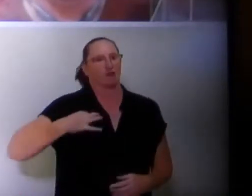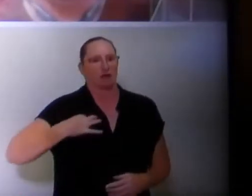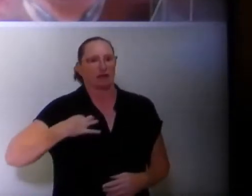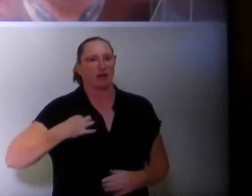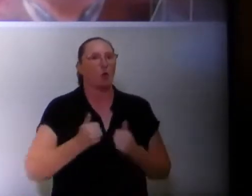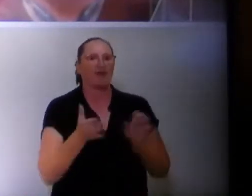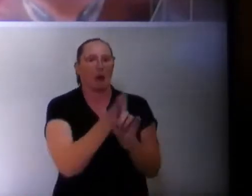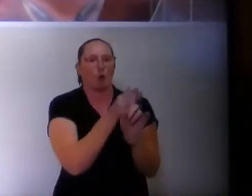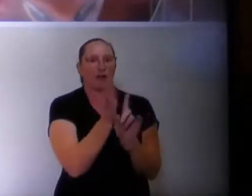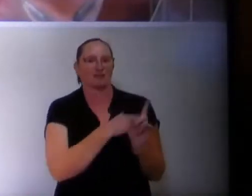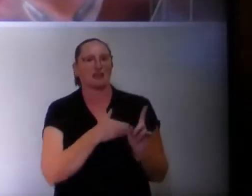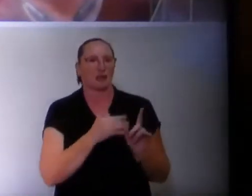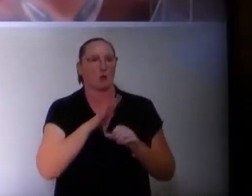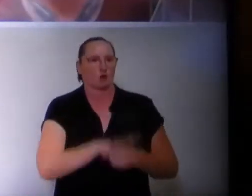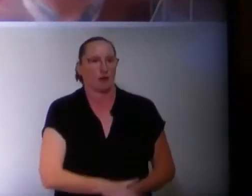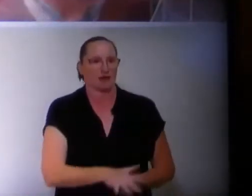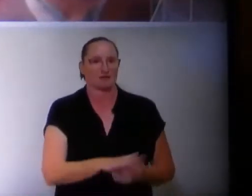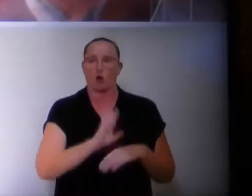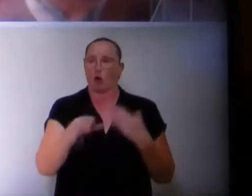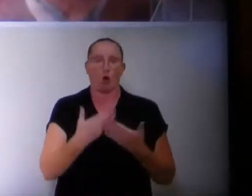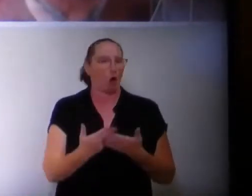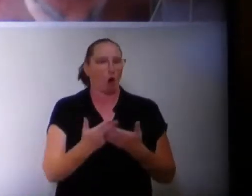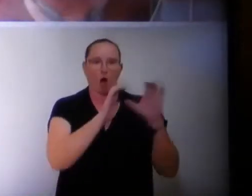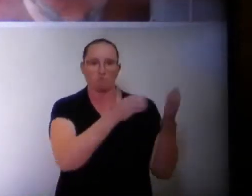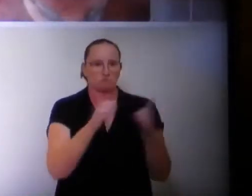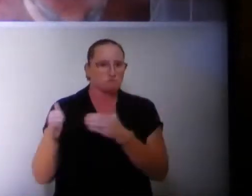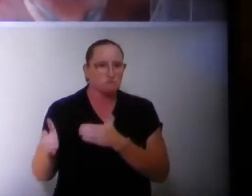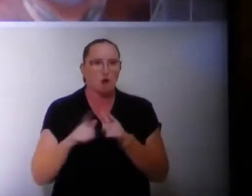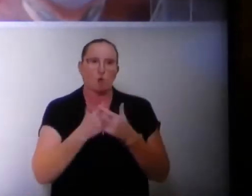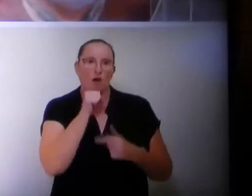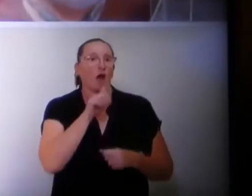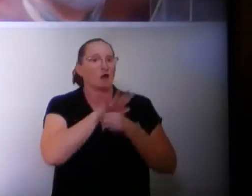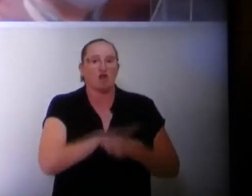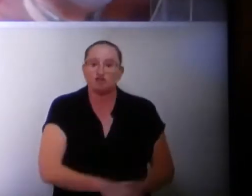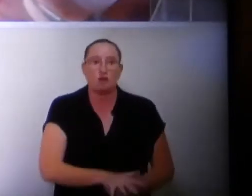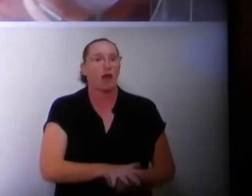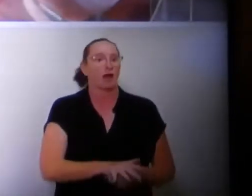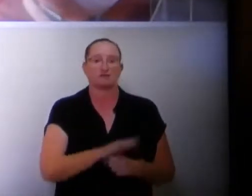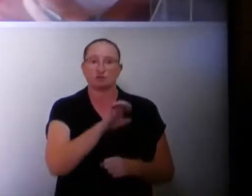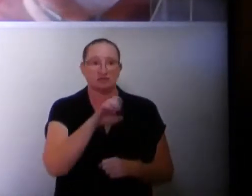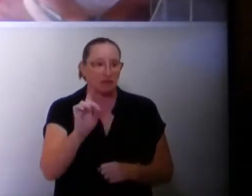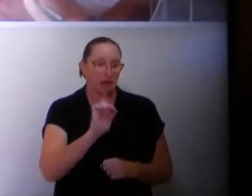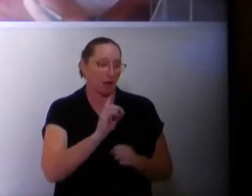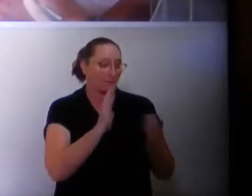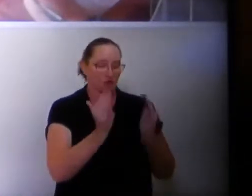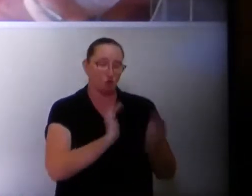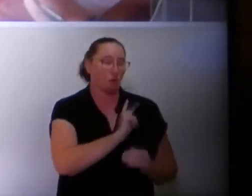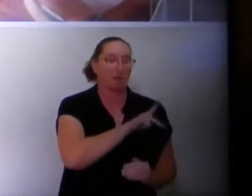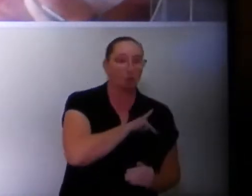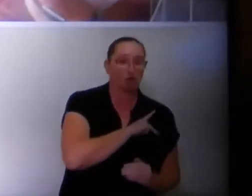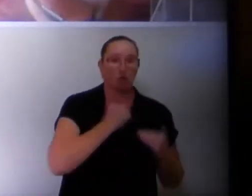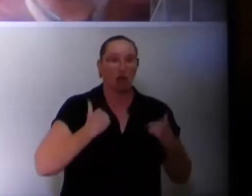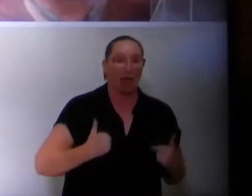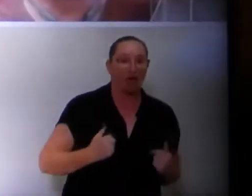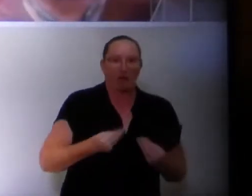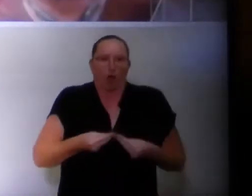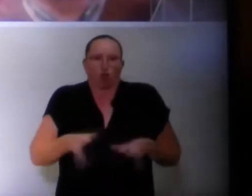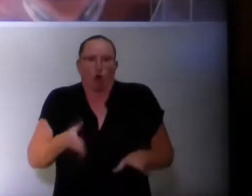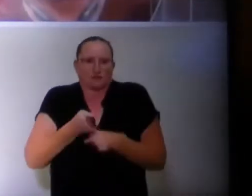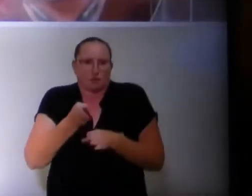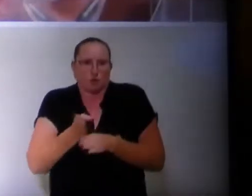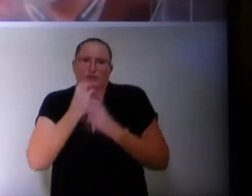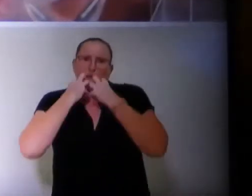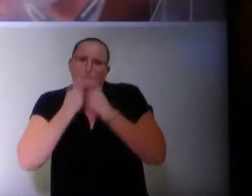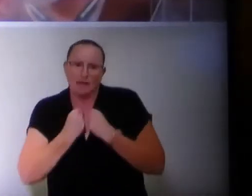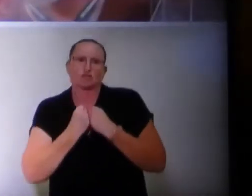coercion or duress. Employees in all sectors of CCSD are under extreme duress, over choosing between their personal health concerns and the loss of a profession that they are